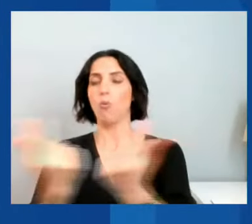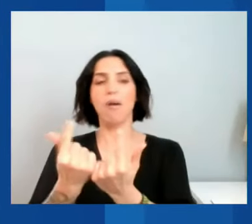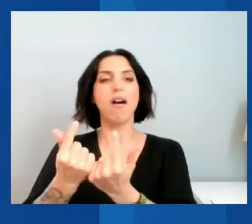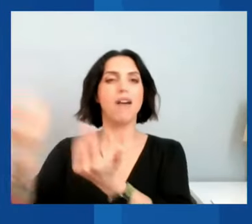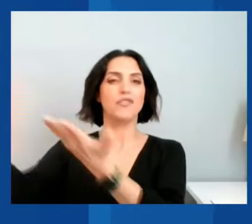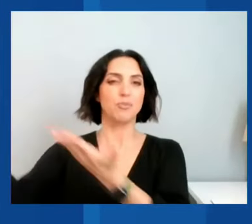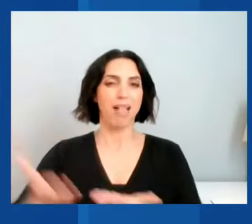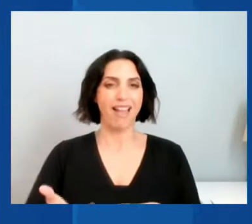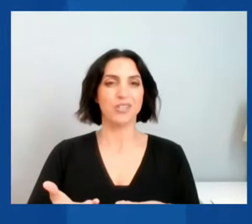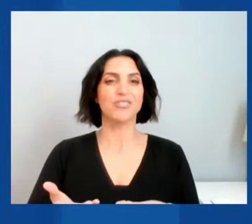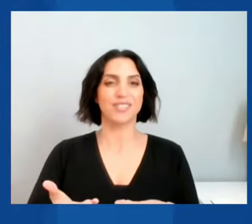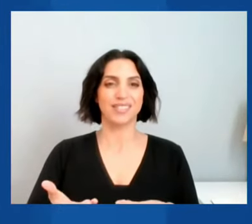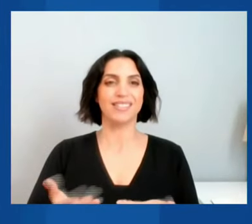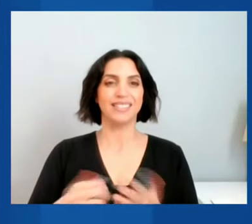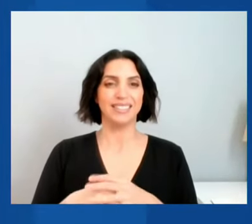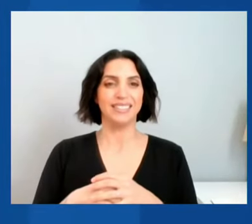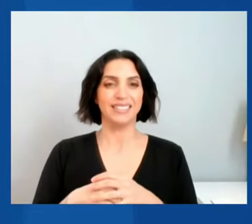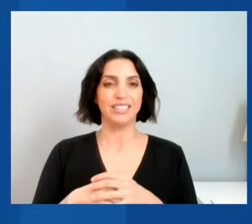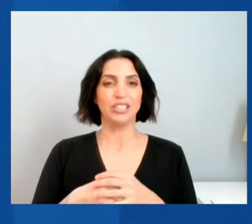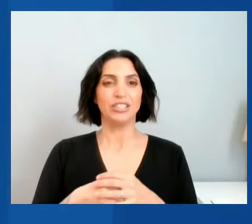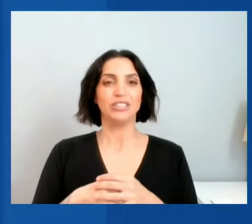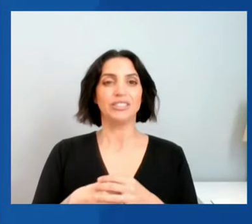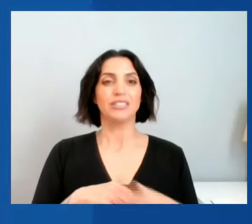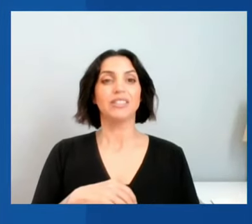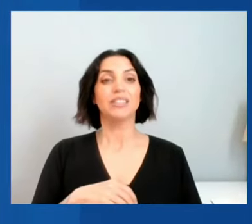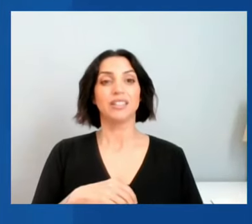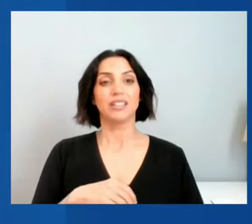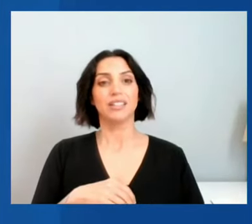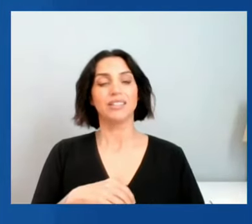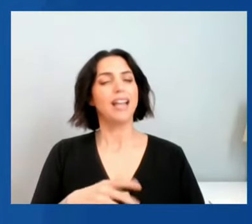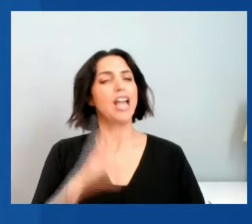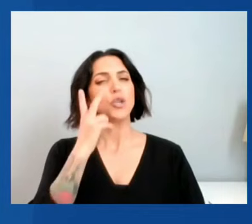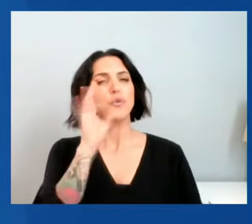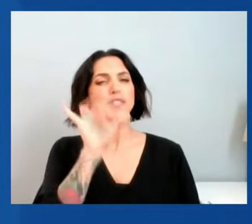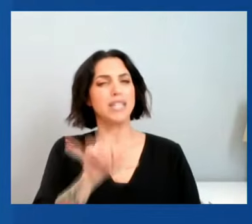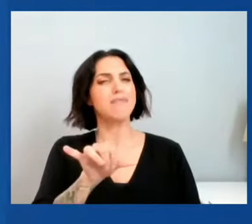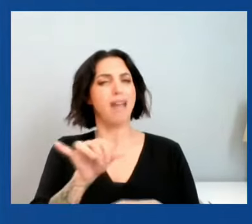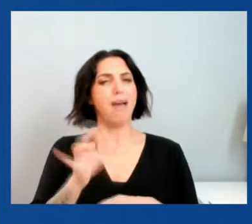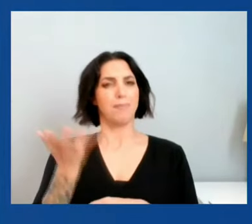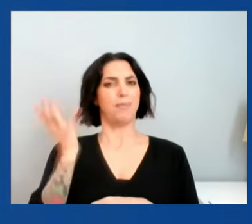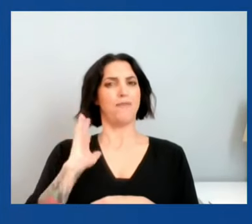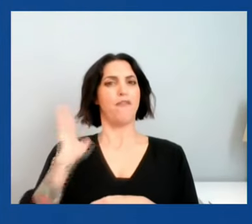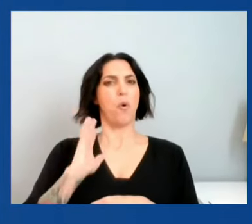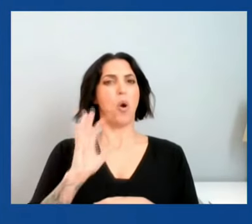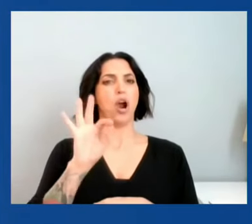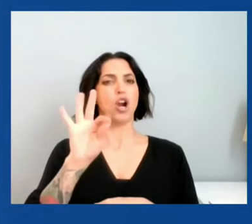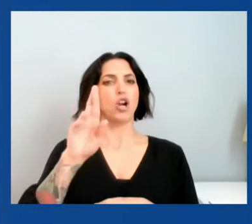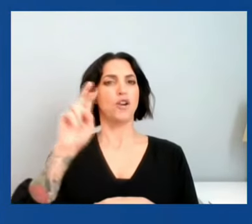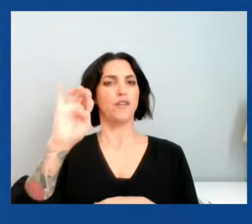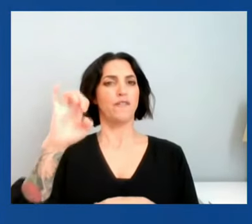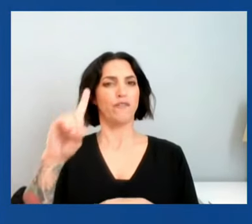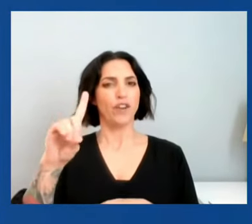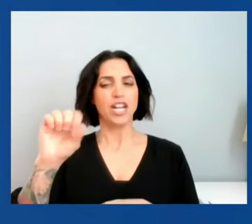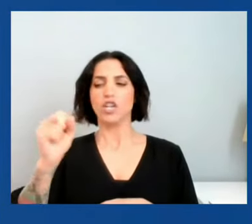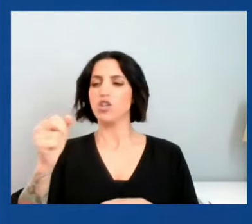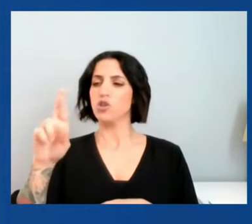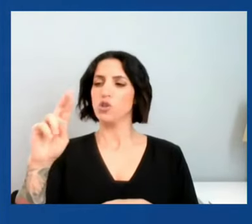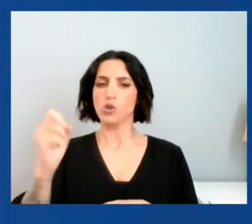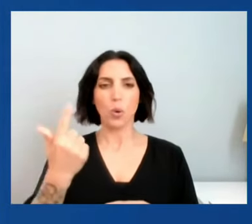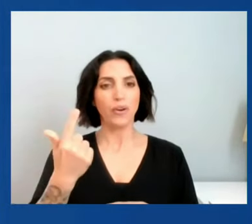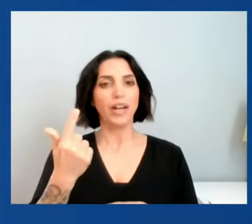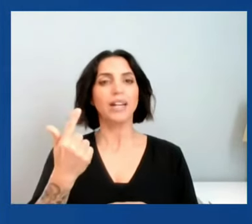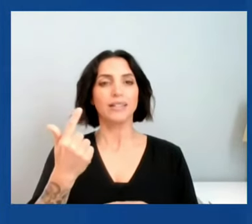And, yes, friend-shoring means, and you've seen this in action, that we have a group of countries that